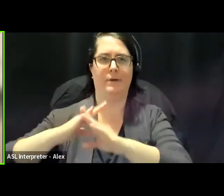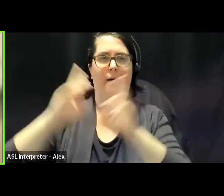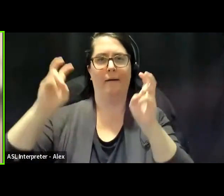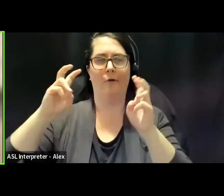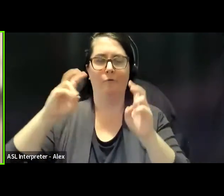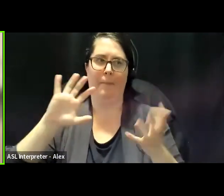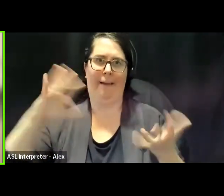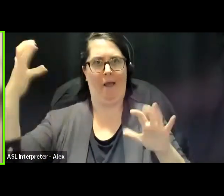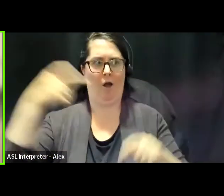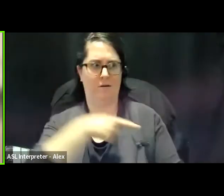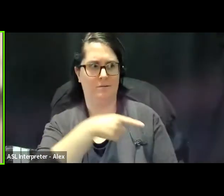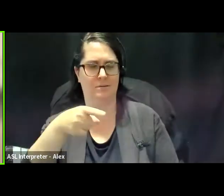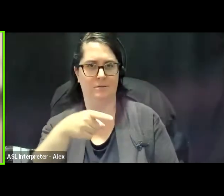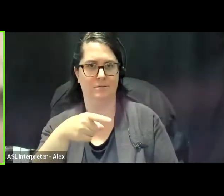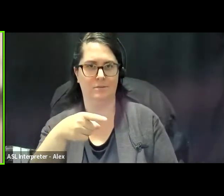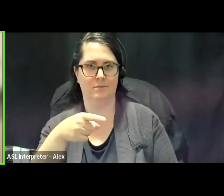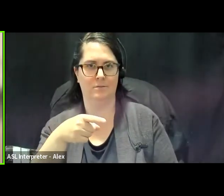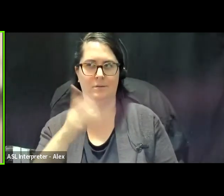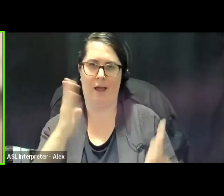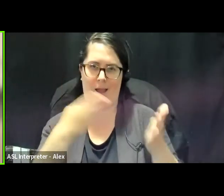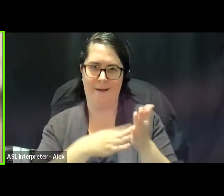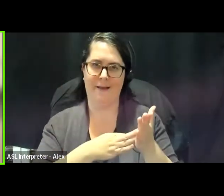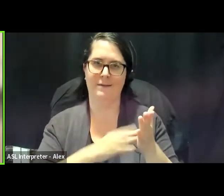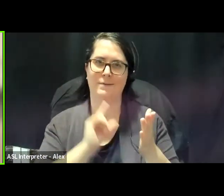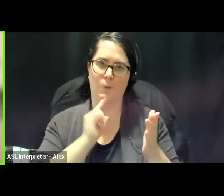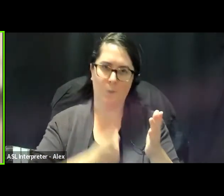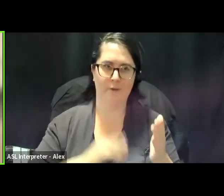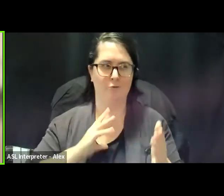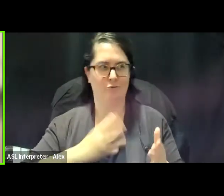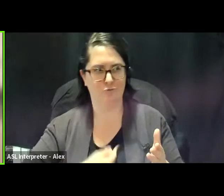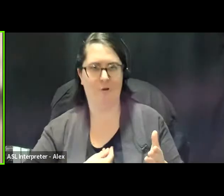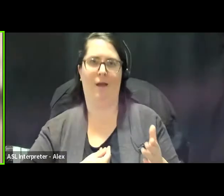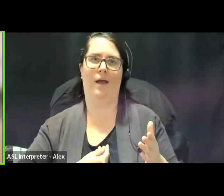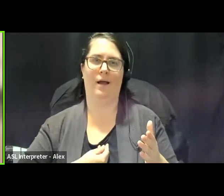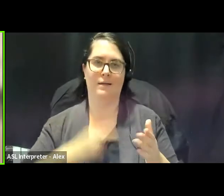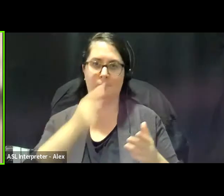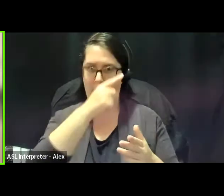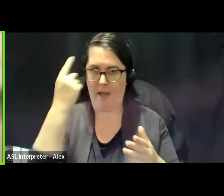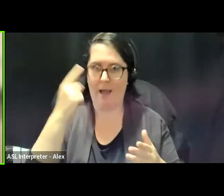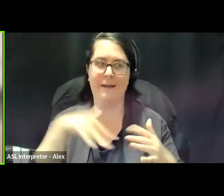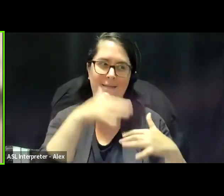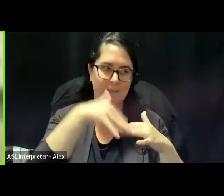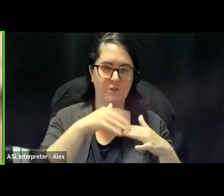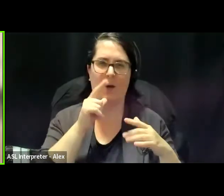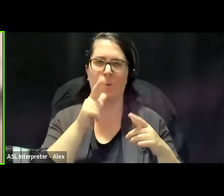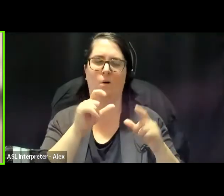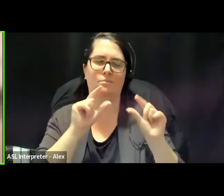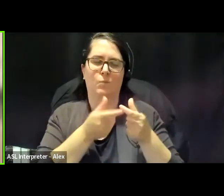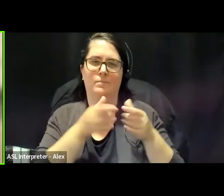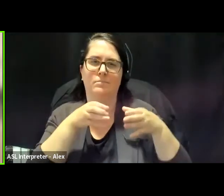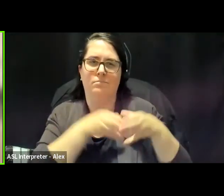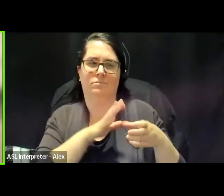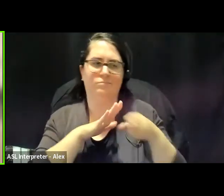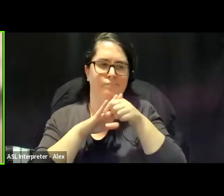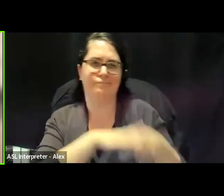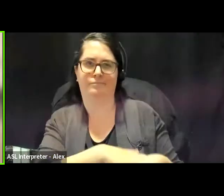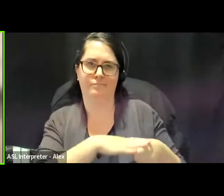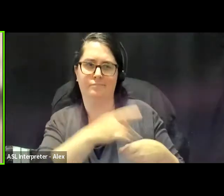chaos, meaning the queer and trans black and indigenous and racialized damned.